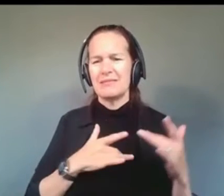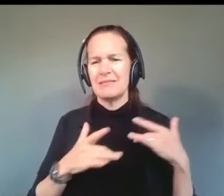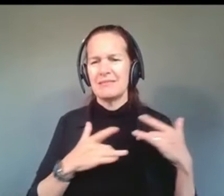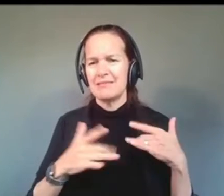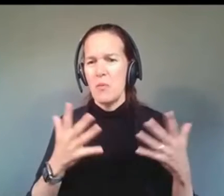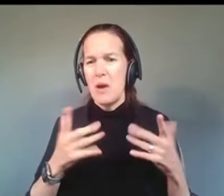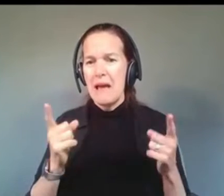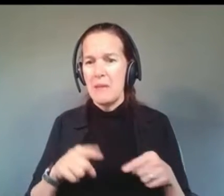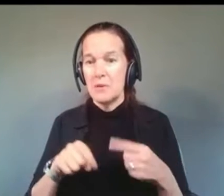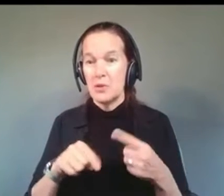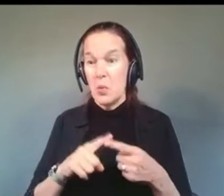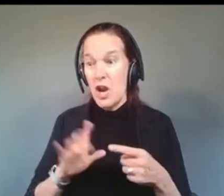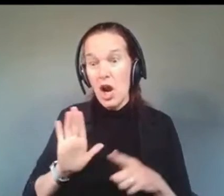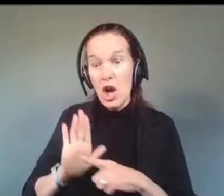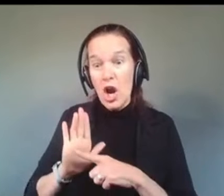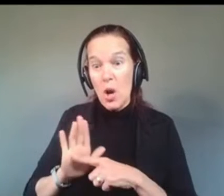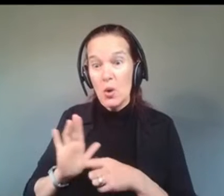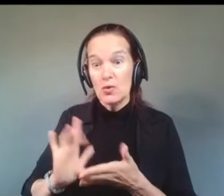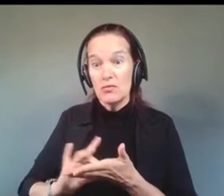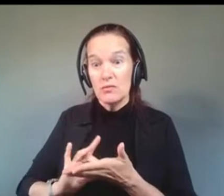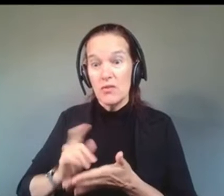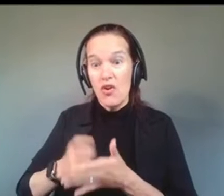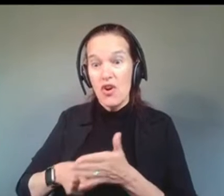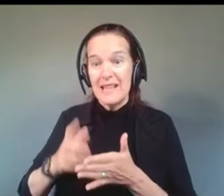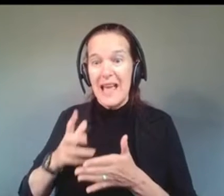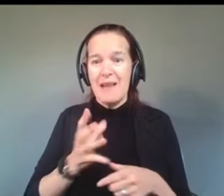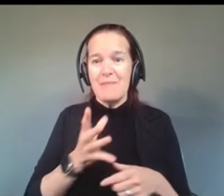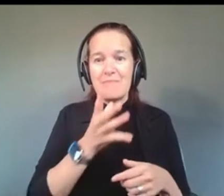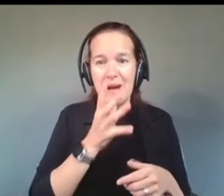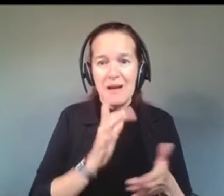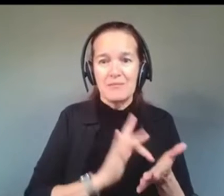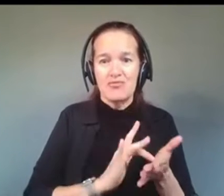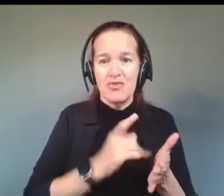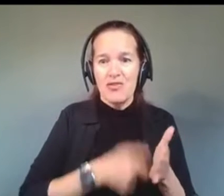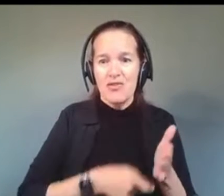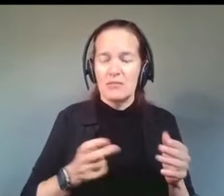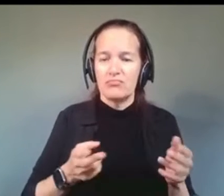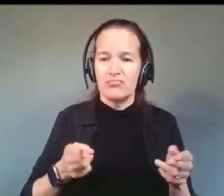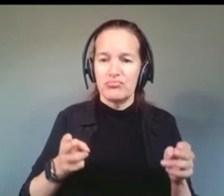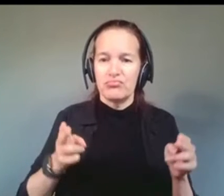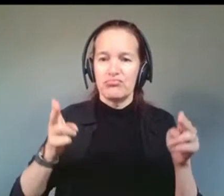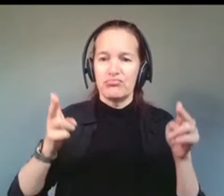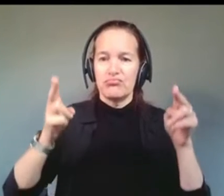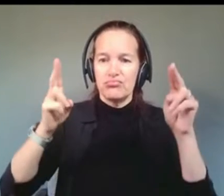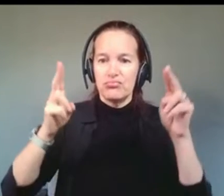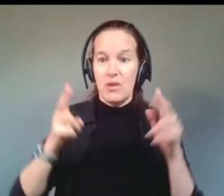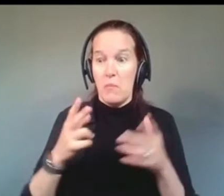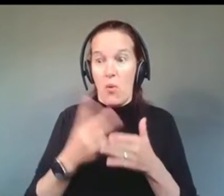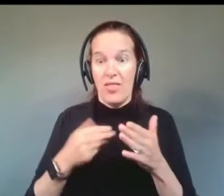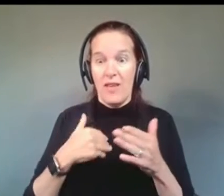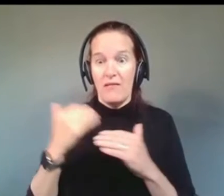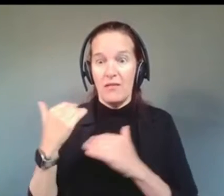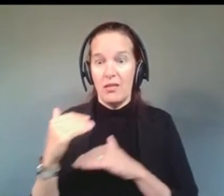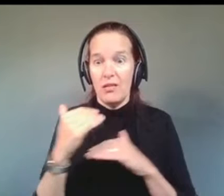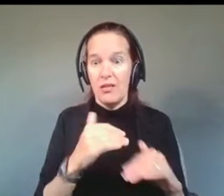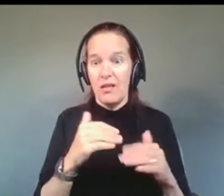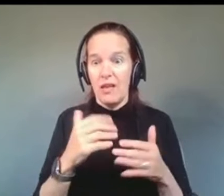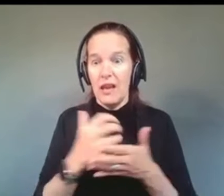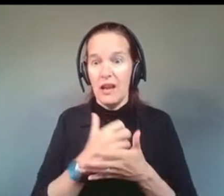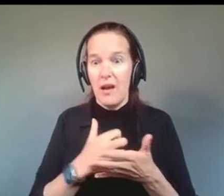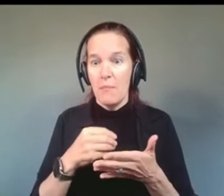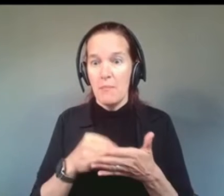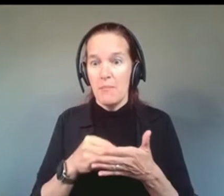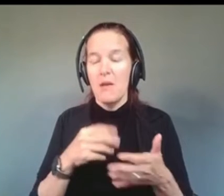and her mother's drug costs continue to rise when they're both on fixed incomes. It's really a cruel game